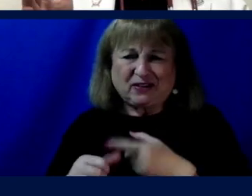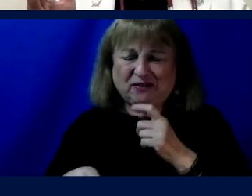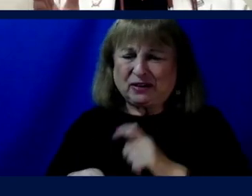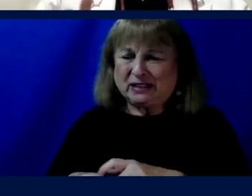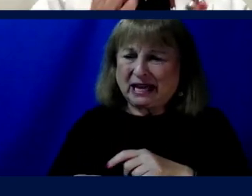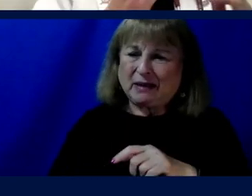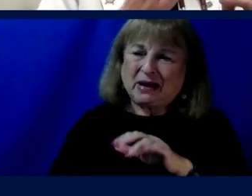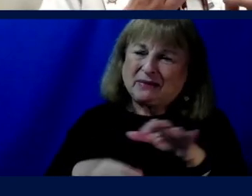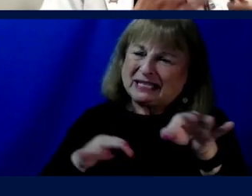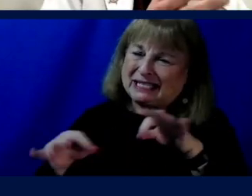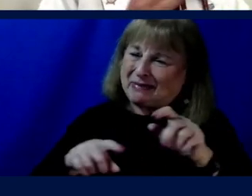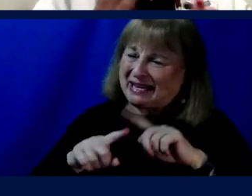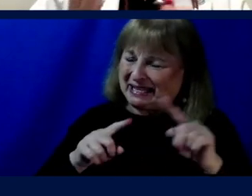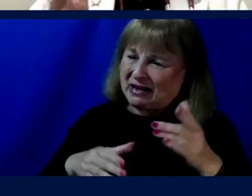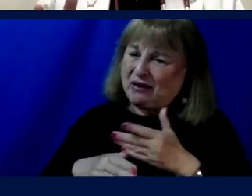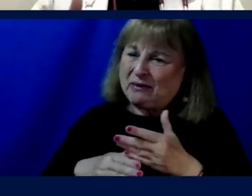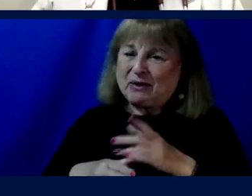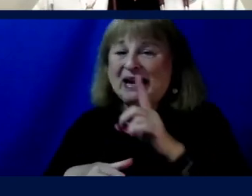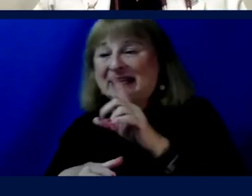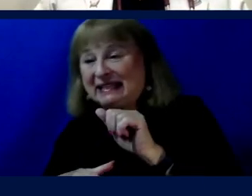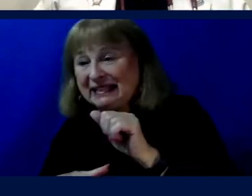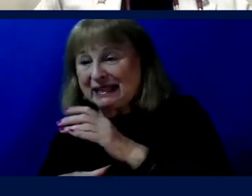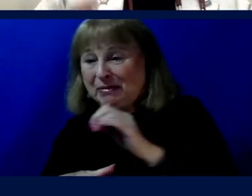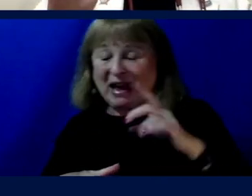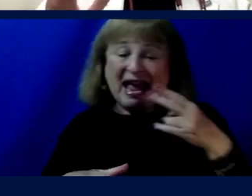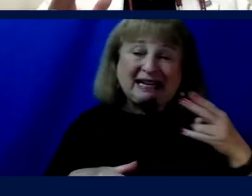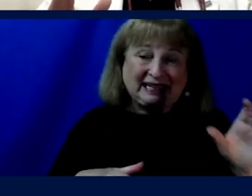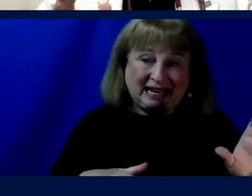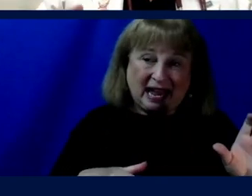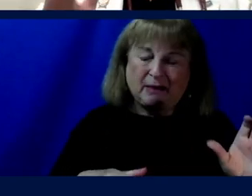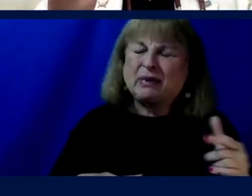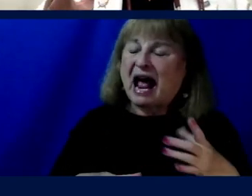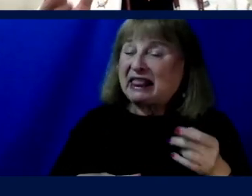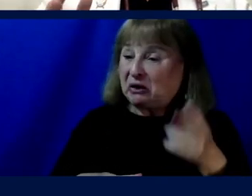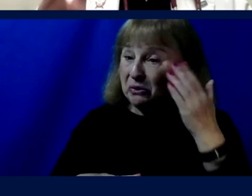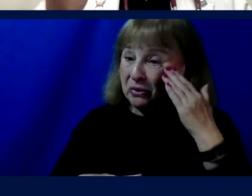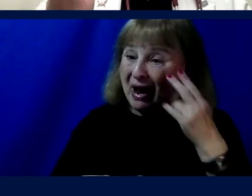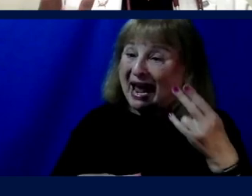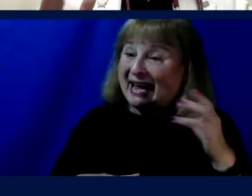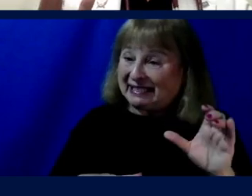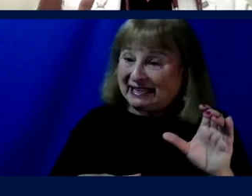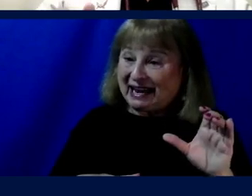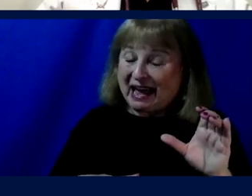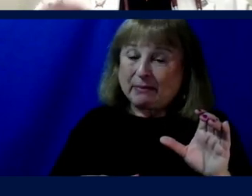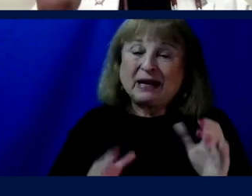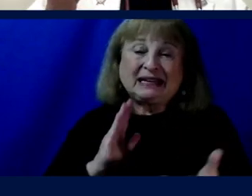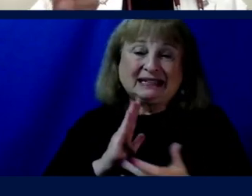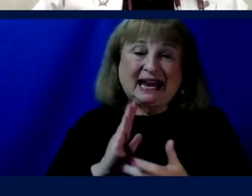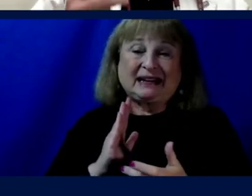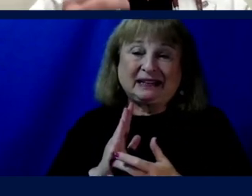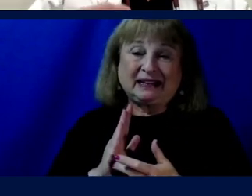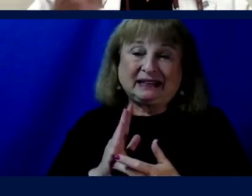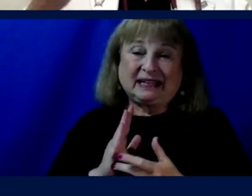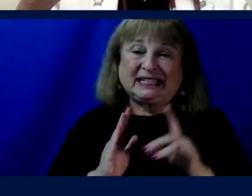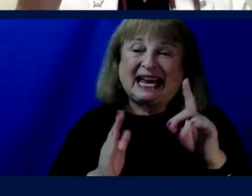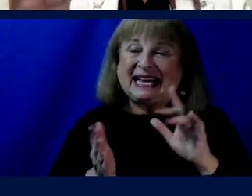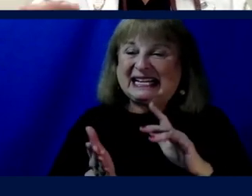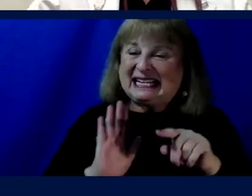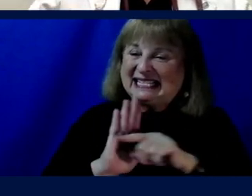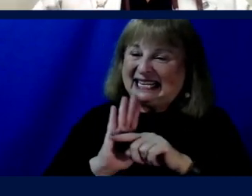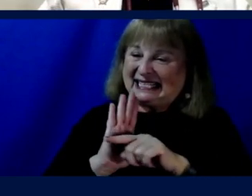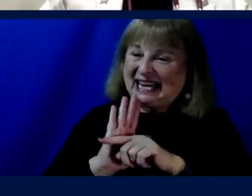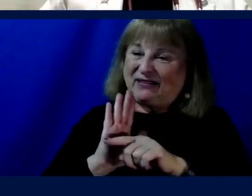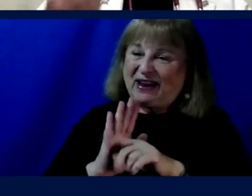someone's spelling out the difference between a disability and a handicap, but I'd like you to know that a handicap technically is a disadvantage